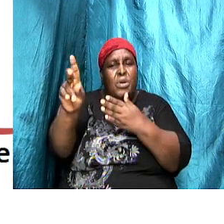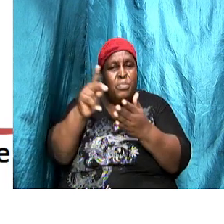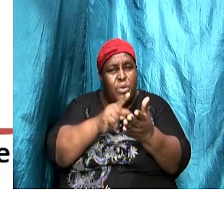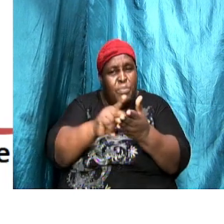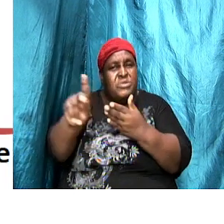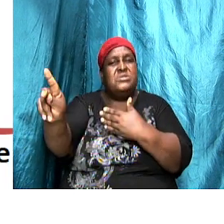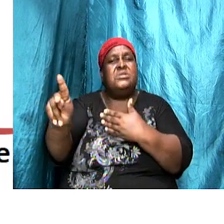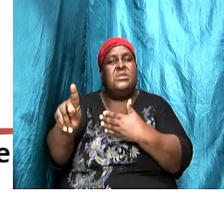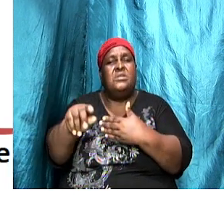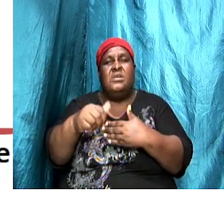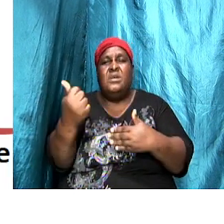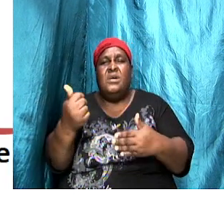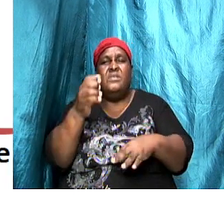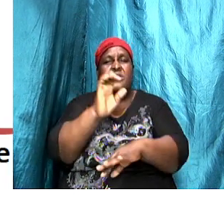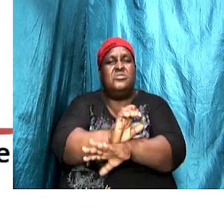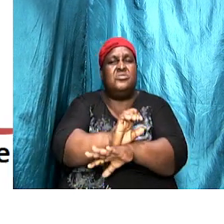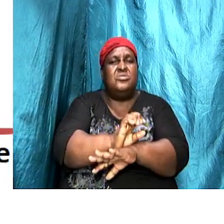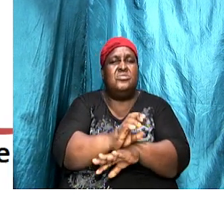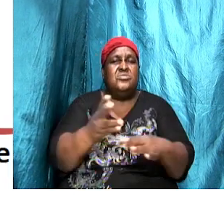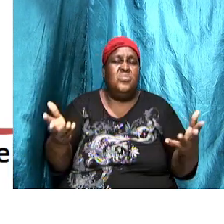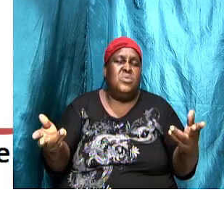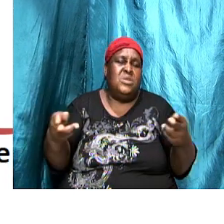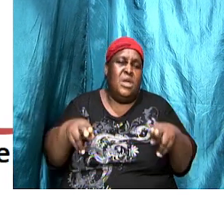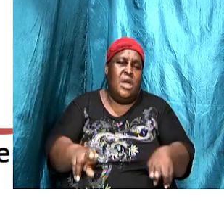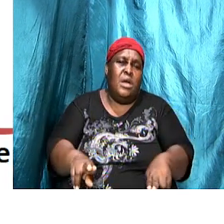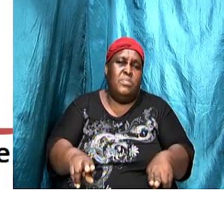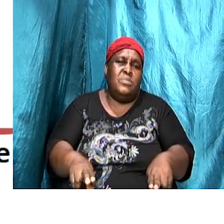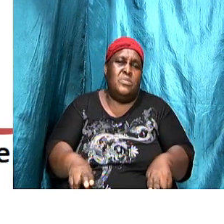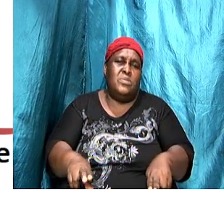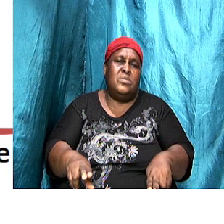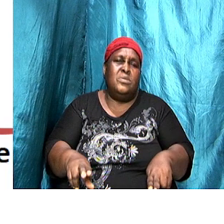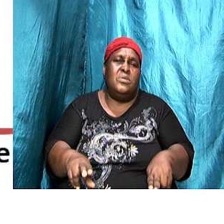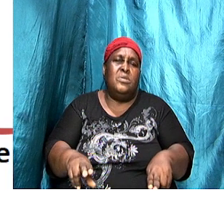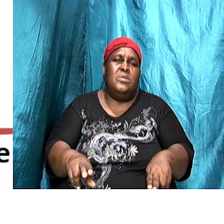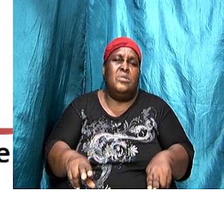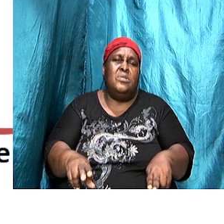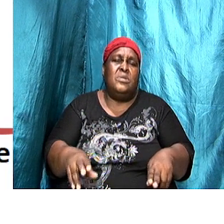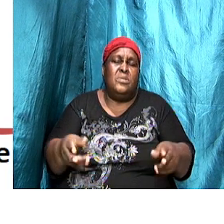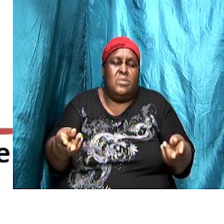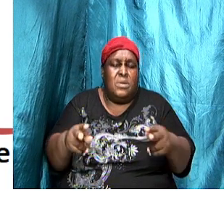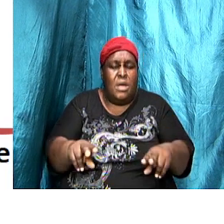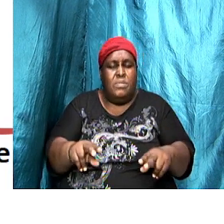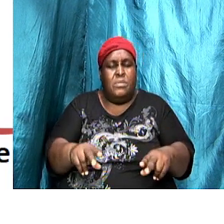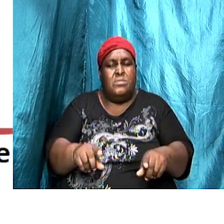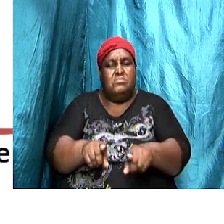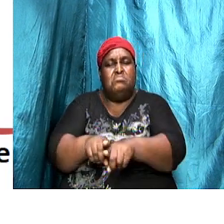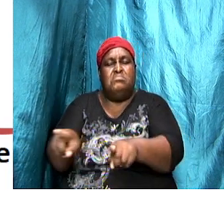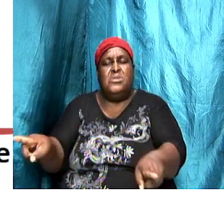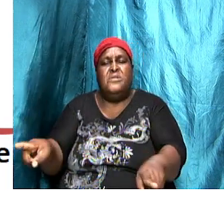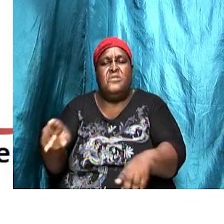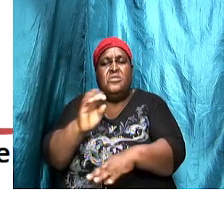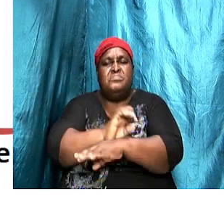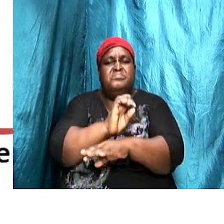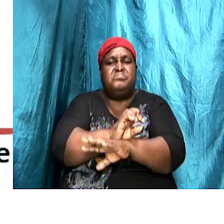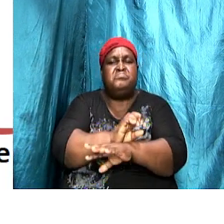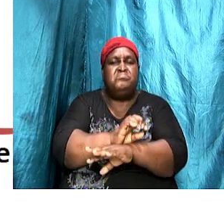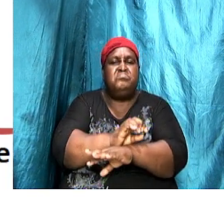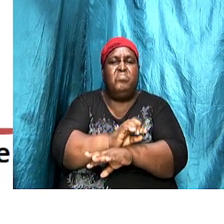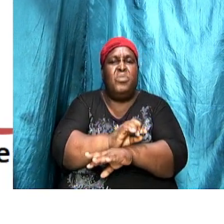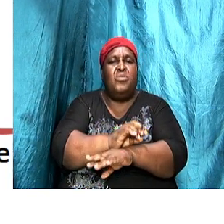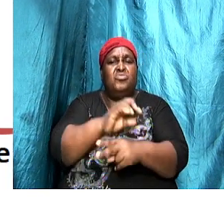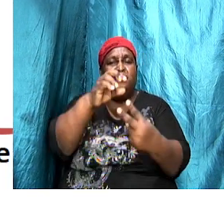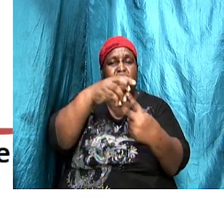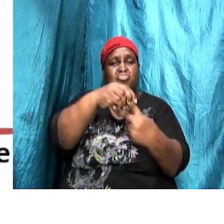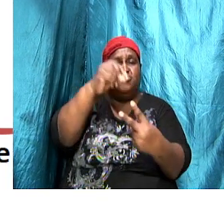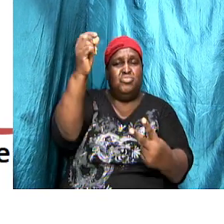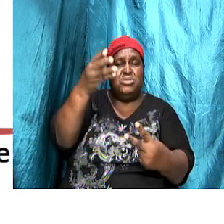seven churches, no doubt would have been happening to different extent in the other churches. So by pulling these seven,